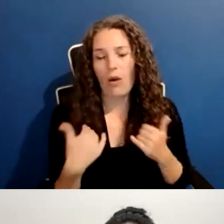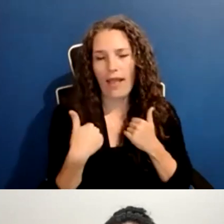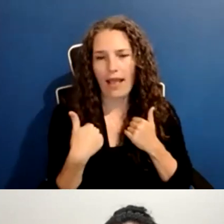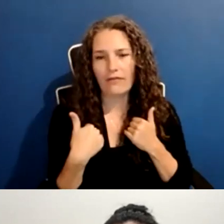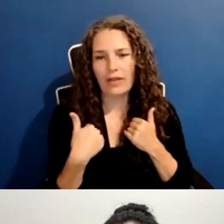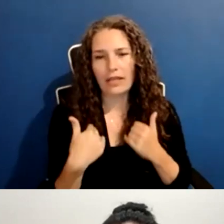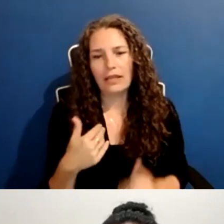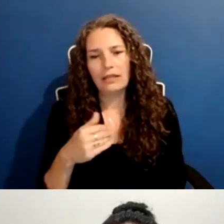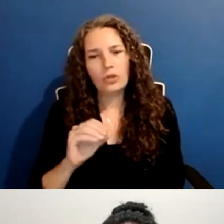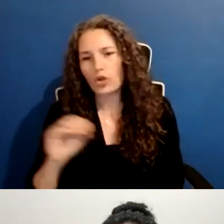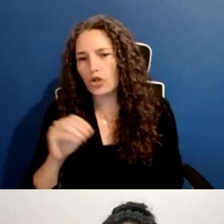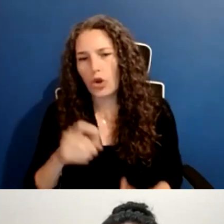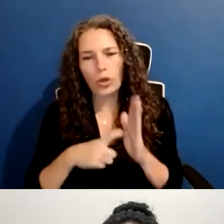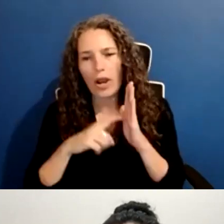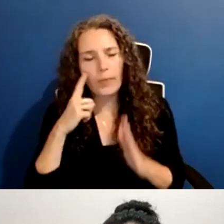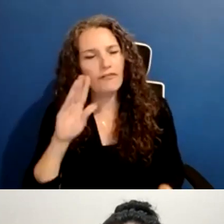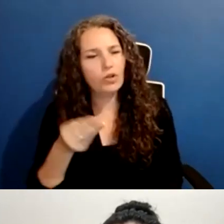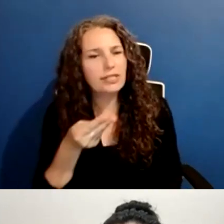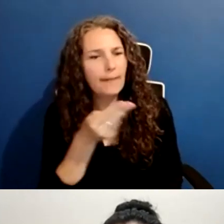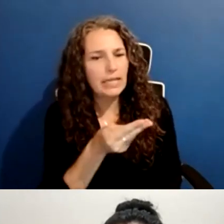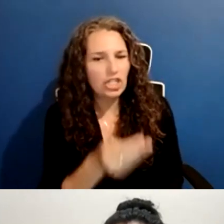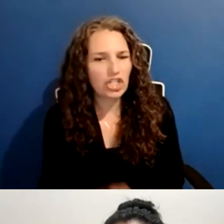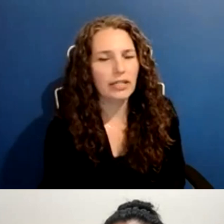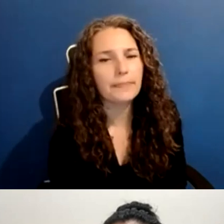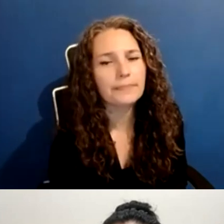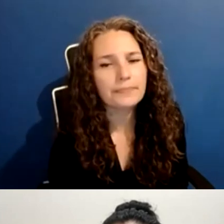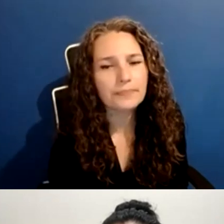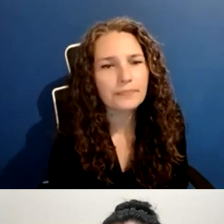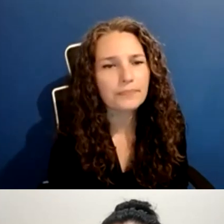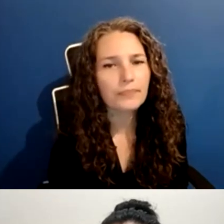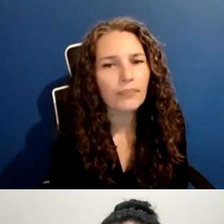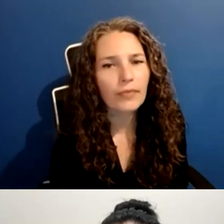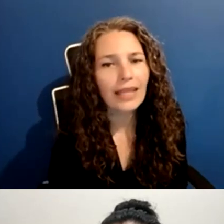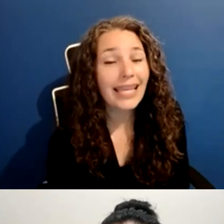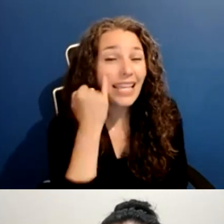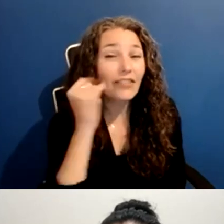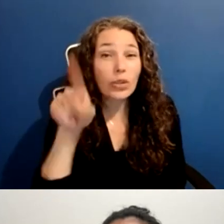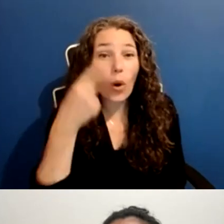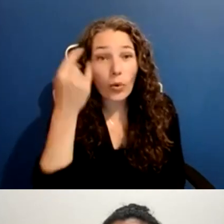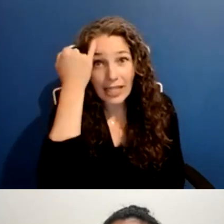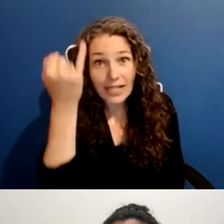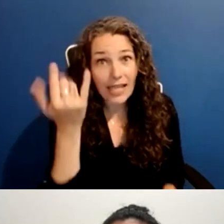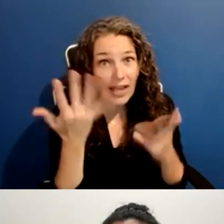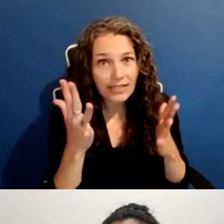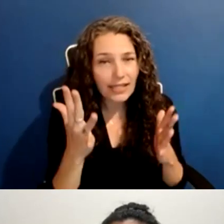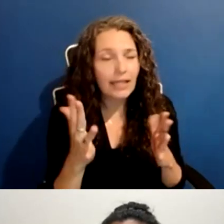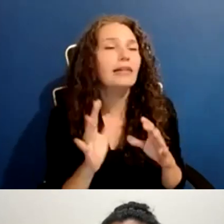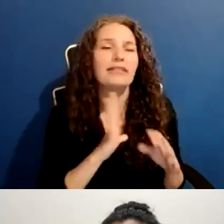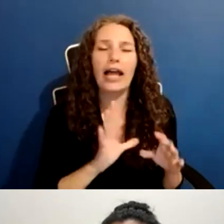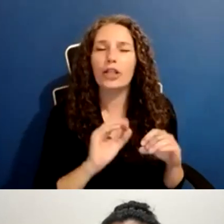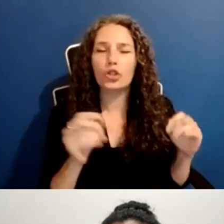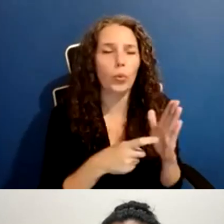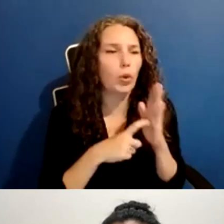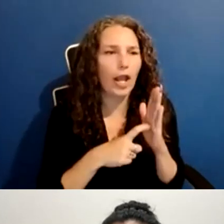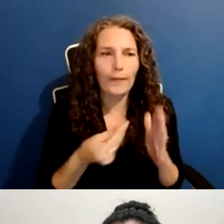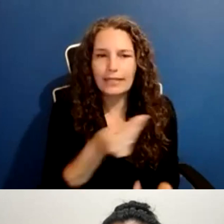if, for example, what you are working on right now is merely an idea in your head. Um, and then based off of that, we will